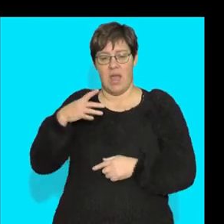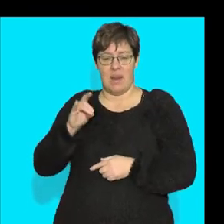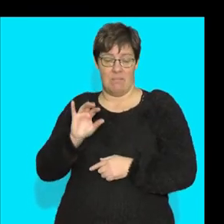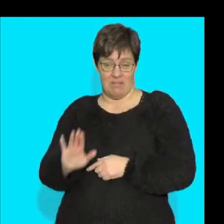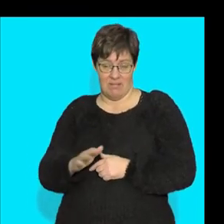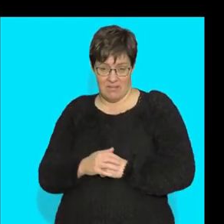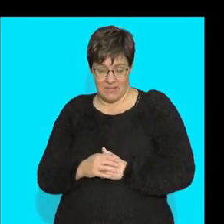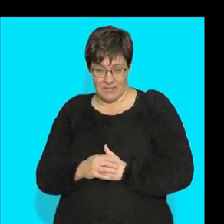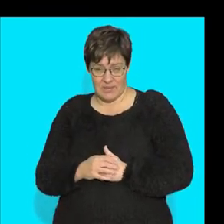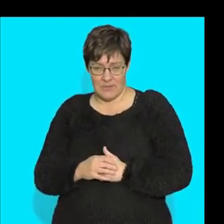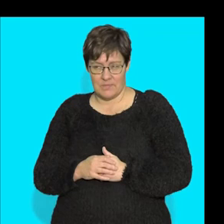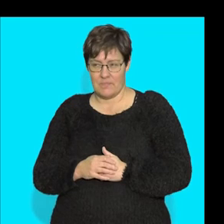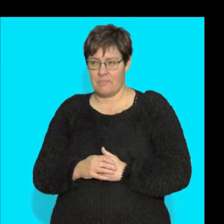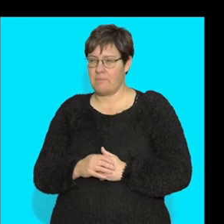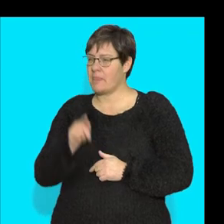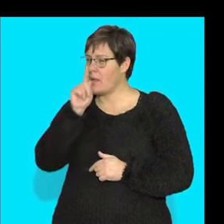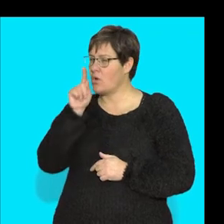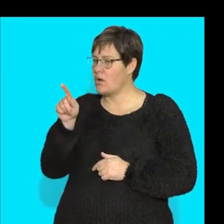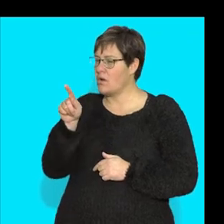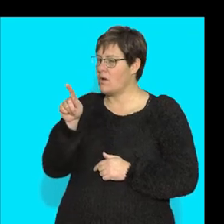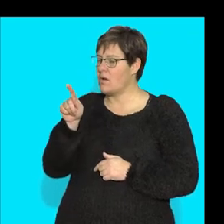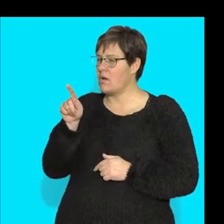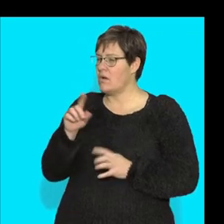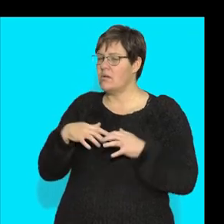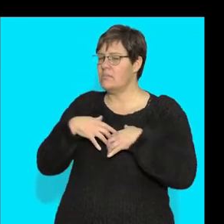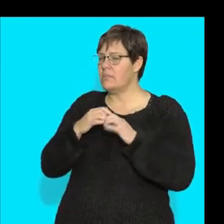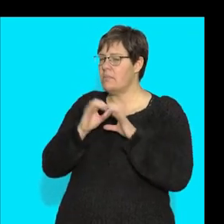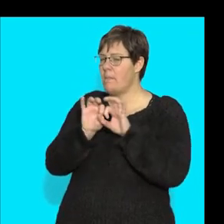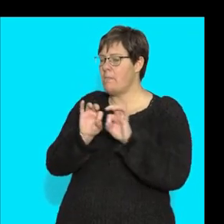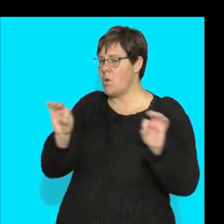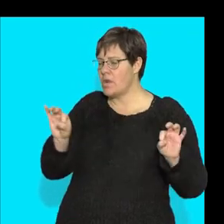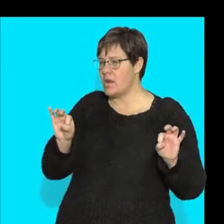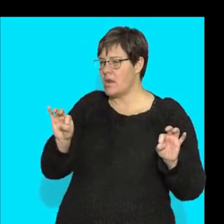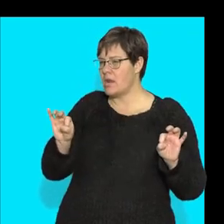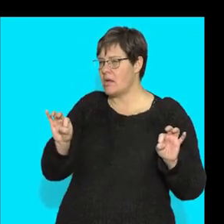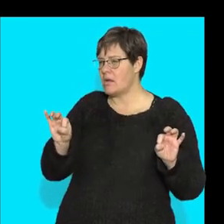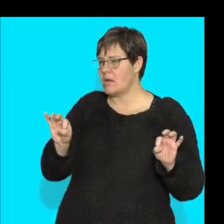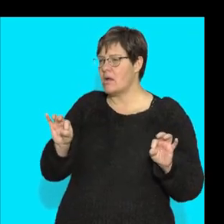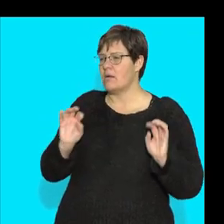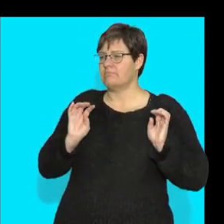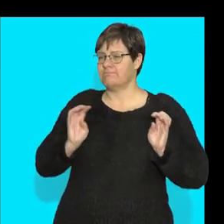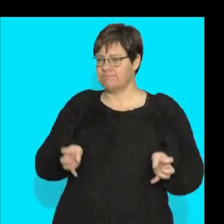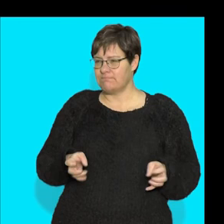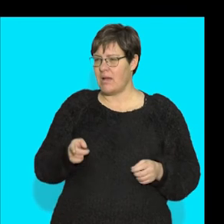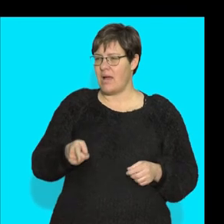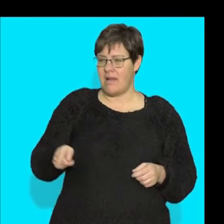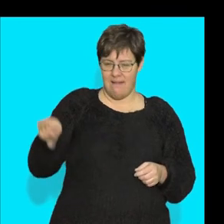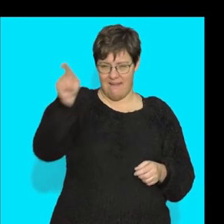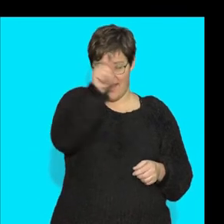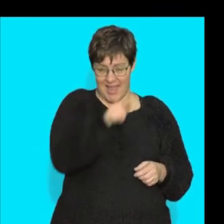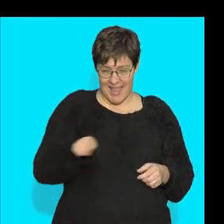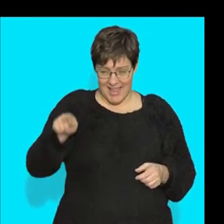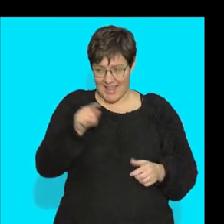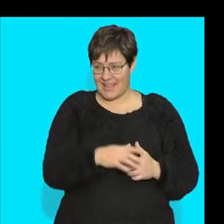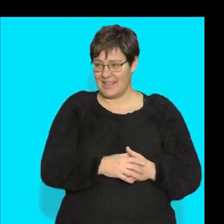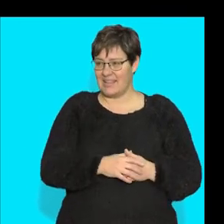so if we have a look over here forms the bones making up the skeleton of the mammal I'm actually